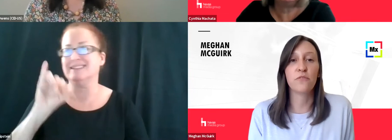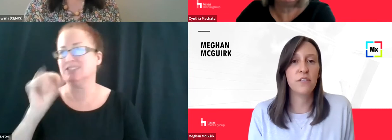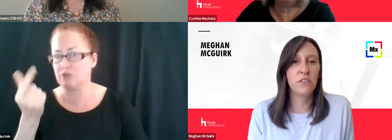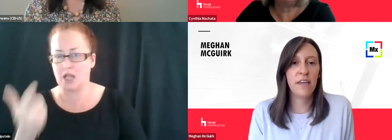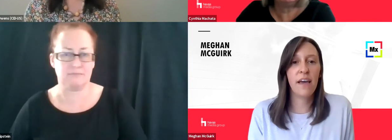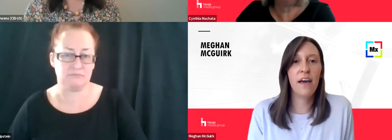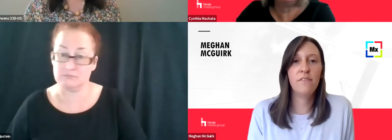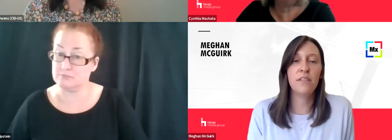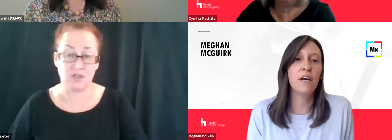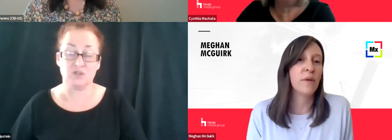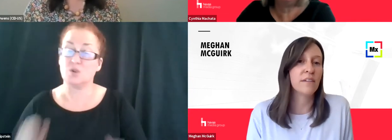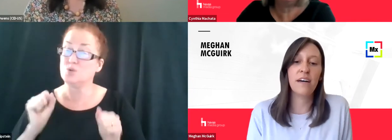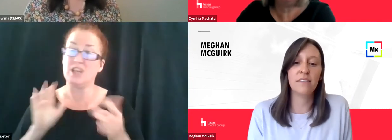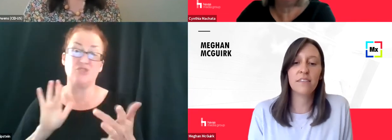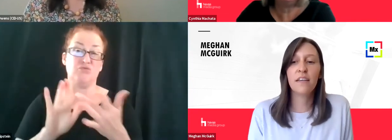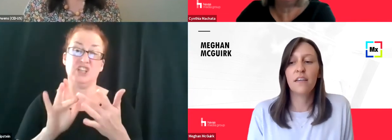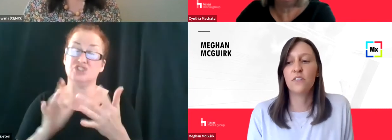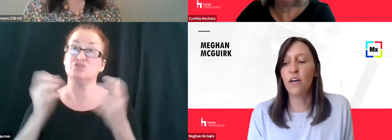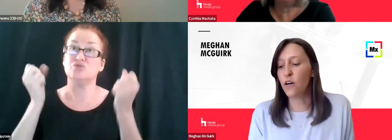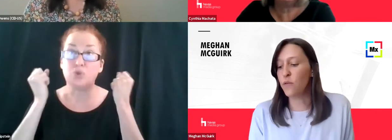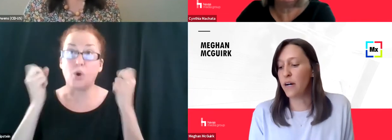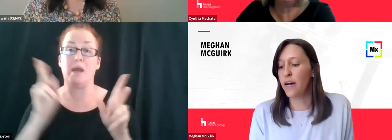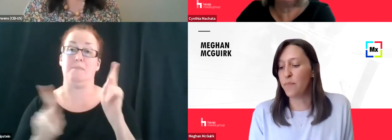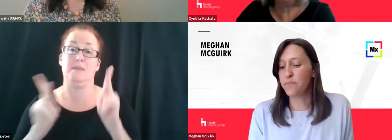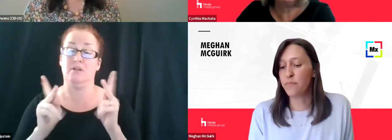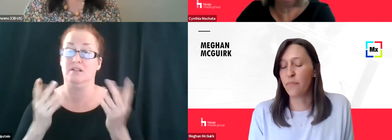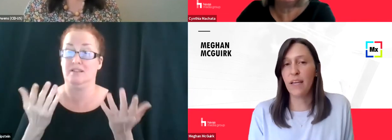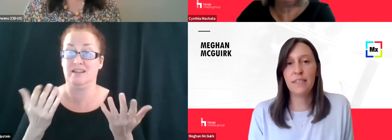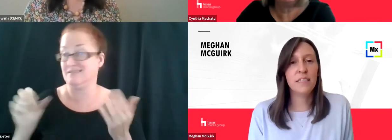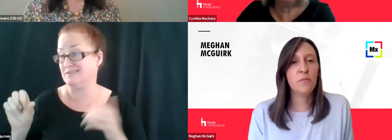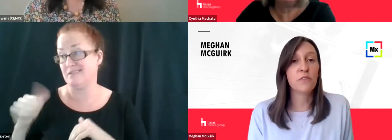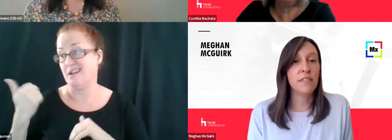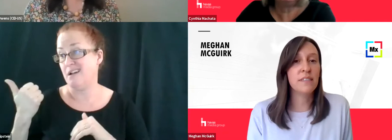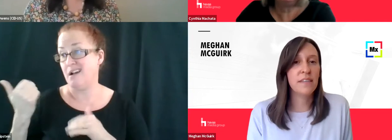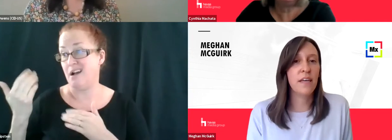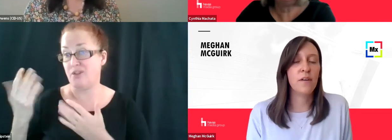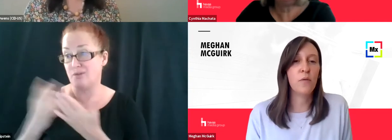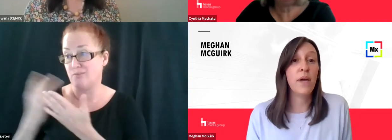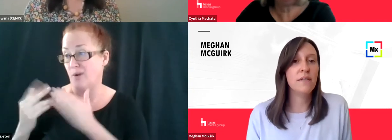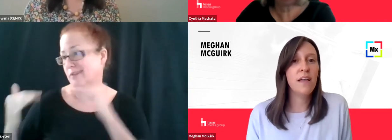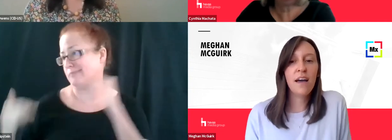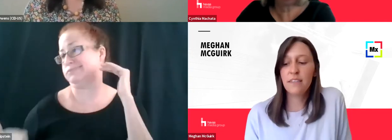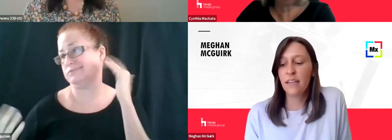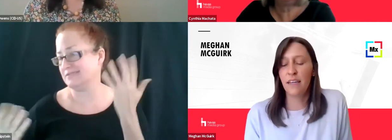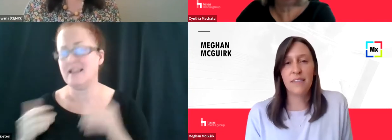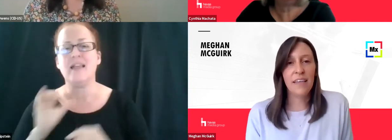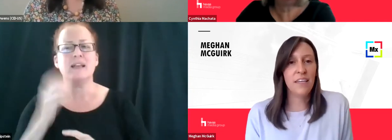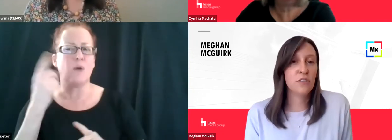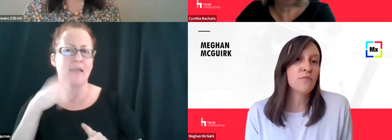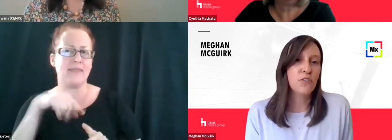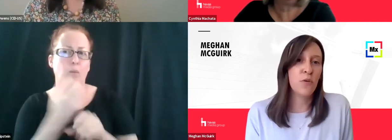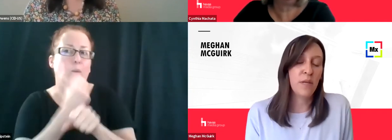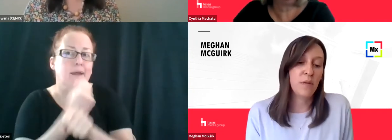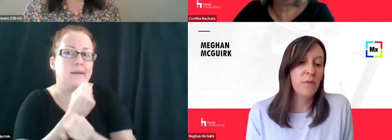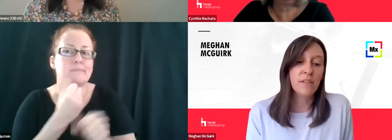the amount of reach that they have is unparalleled. So, um, it tends to be a reason that they win a lot is that